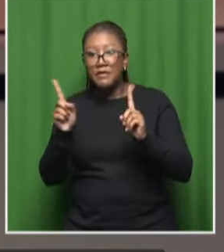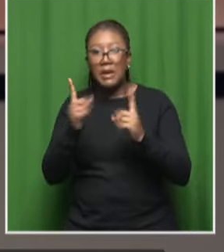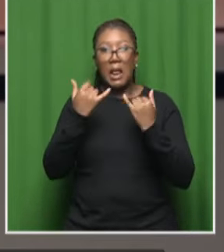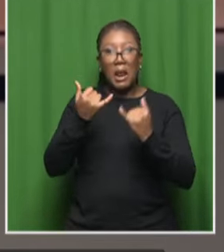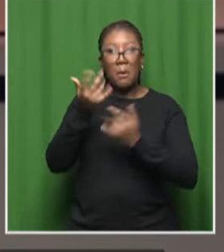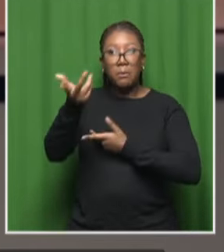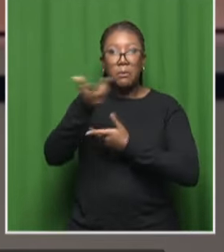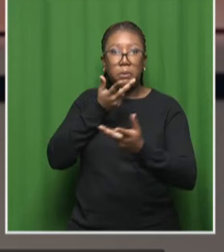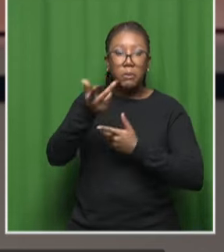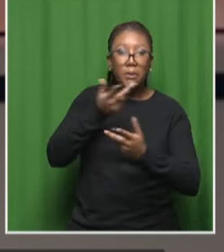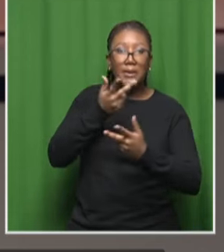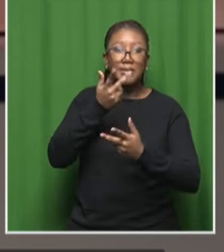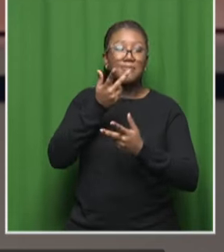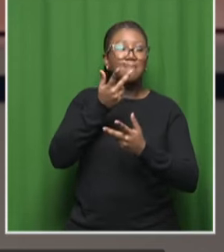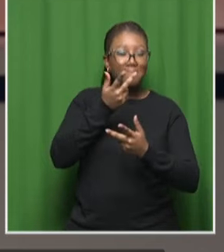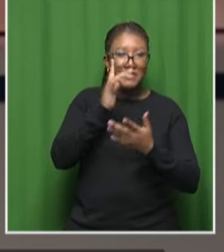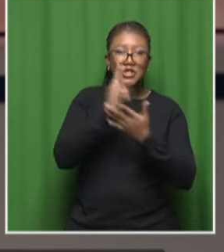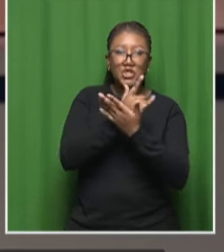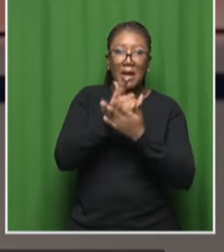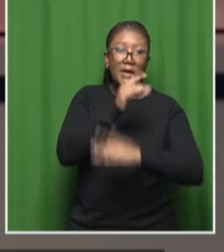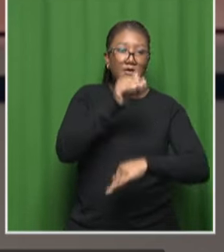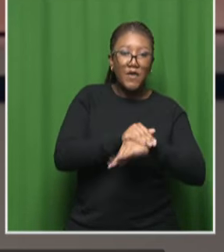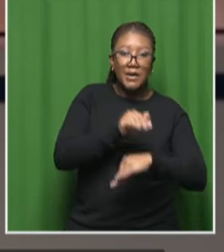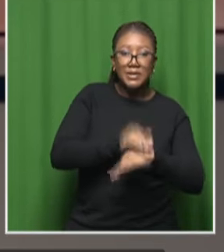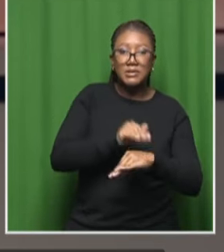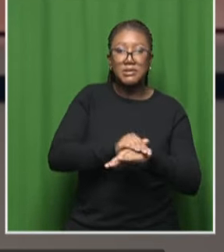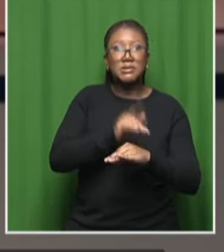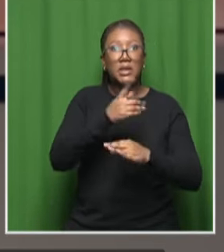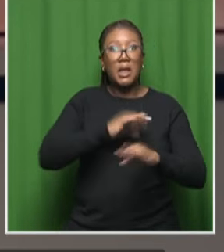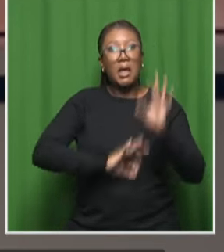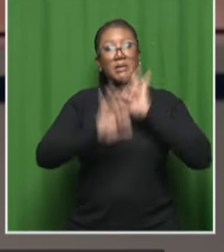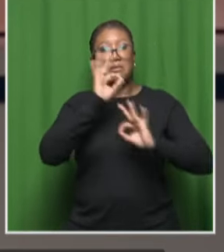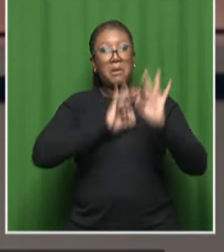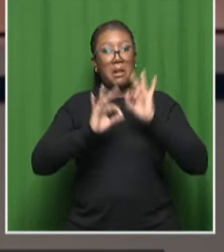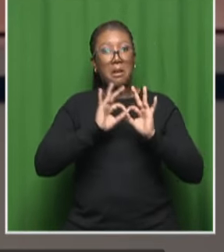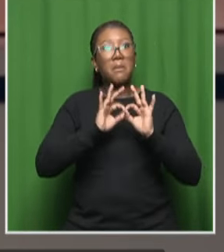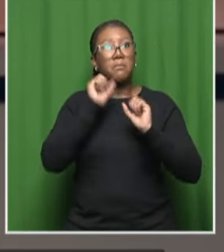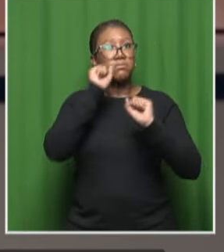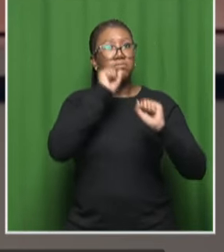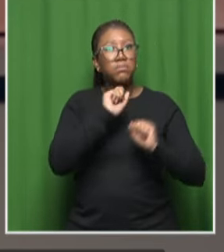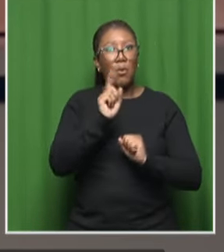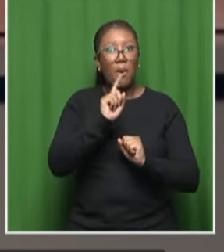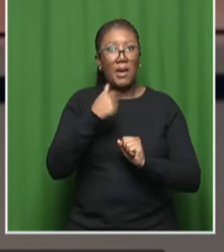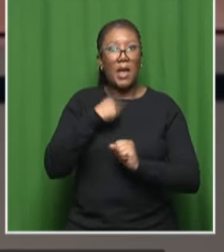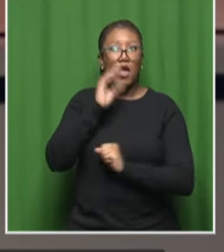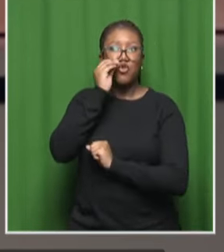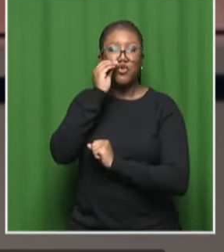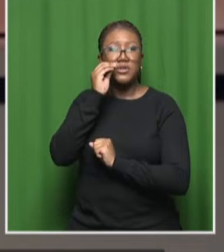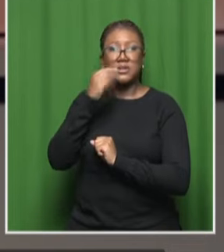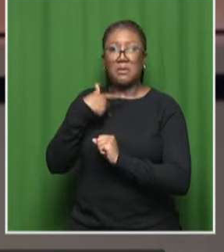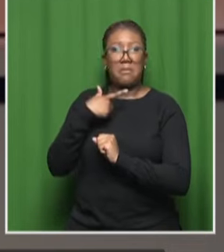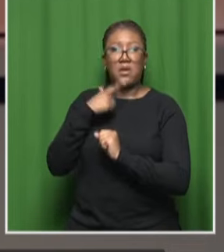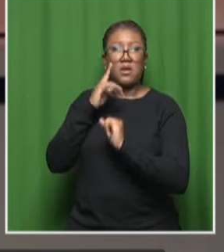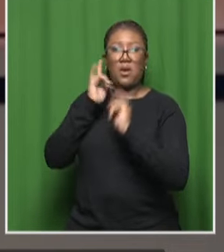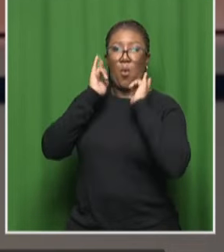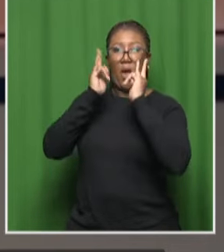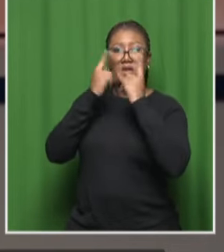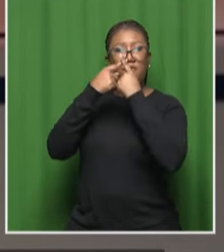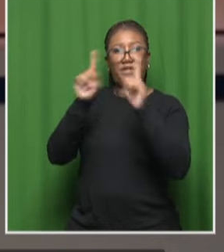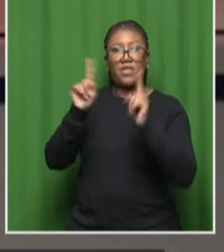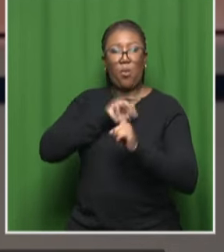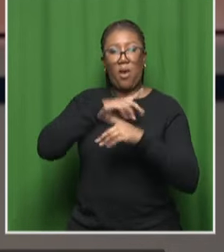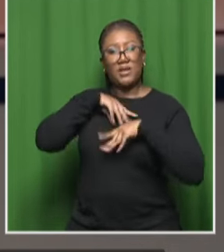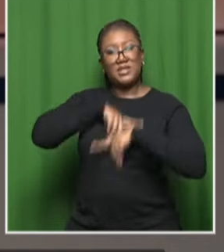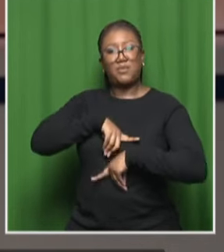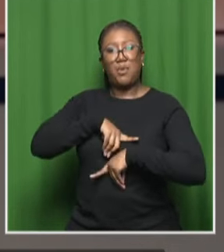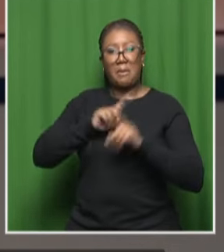some people friends and they were lamenting the fact that you know they don't watch news is depressing and all of this I thought let us think